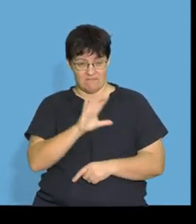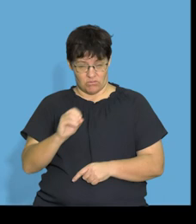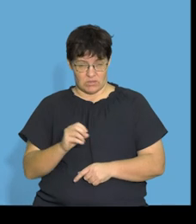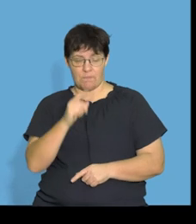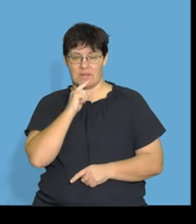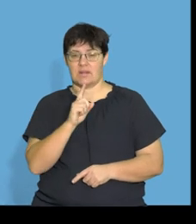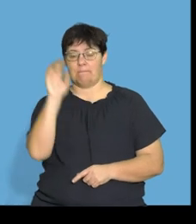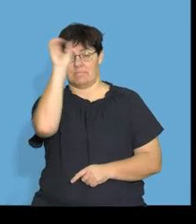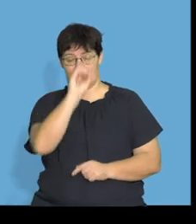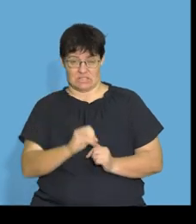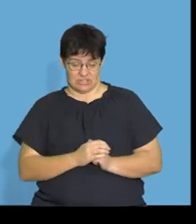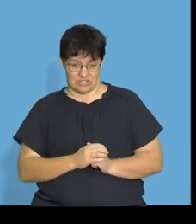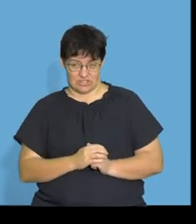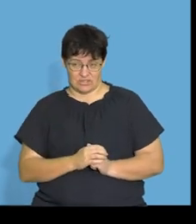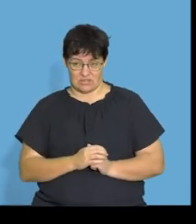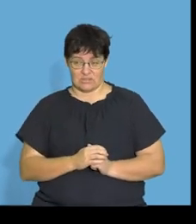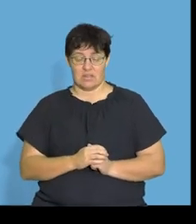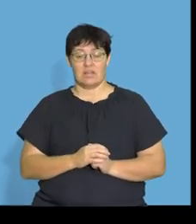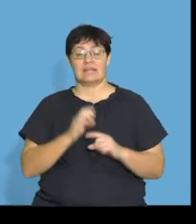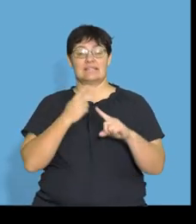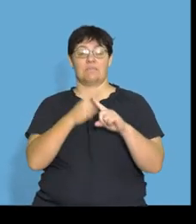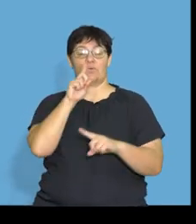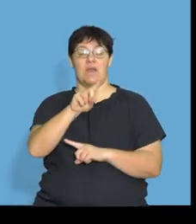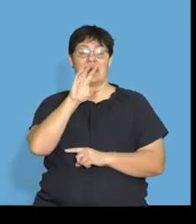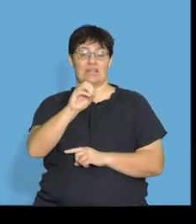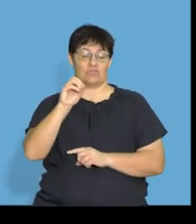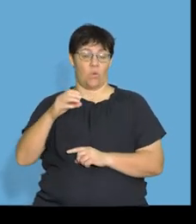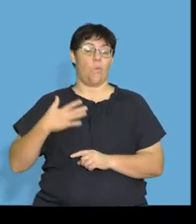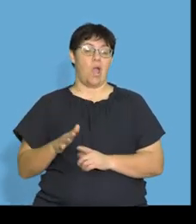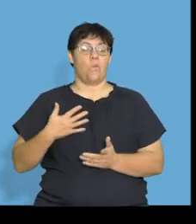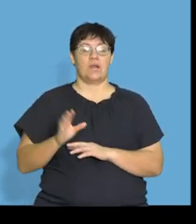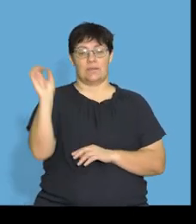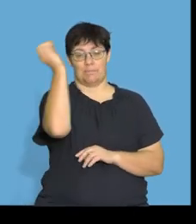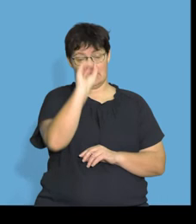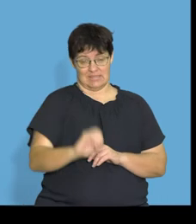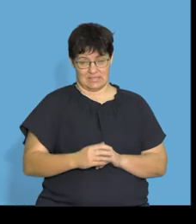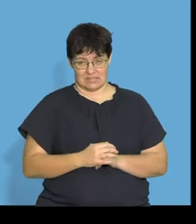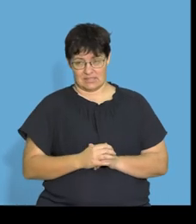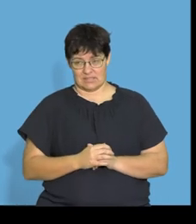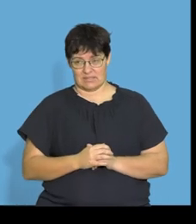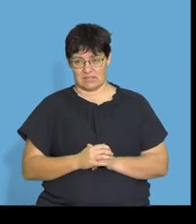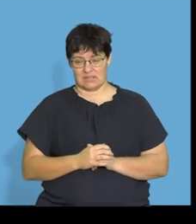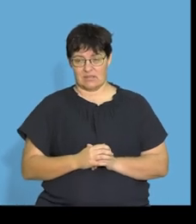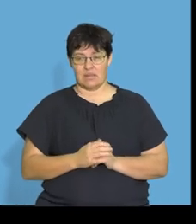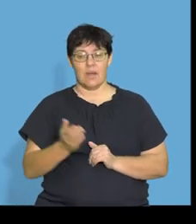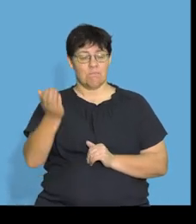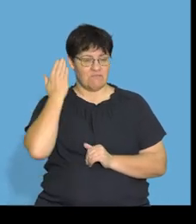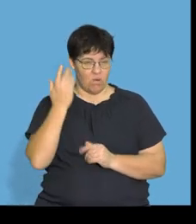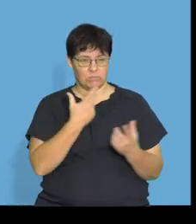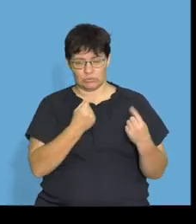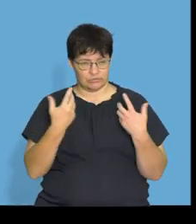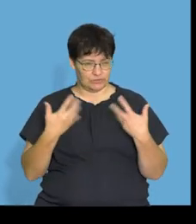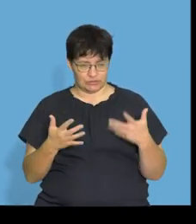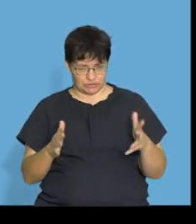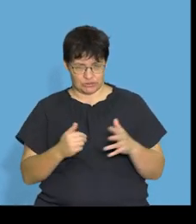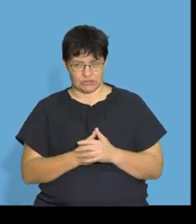the percentage, and it's times by 100 if you want to get the percent. And I did this beforehand, so I